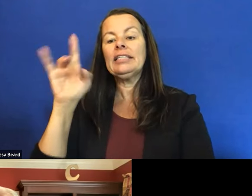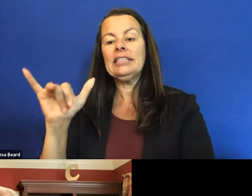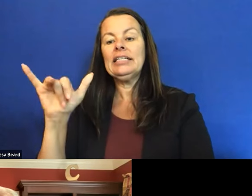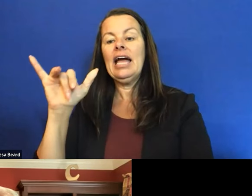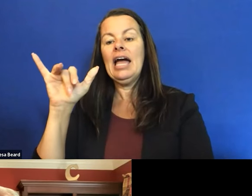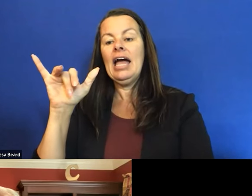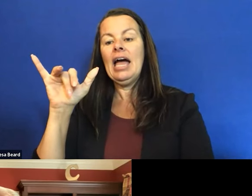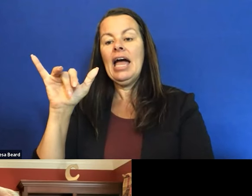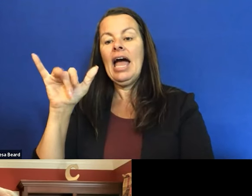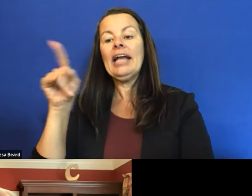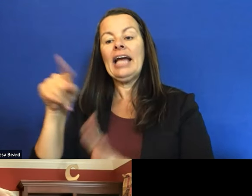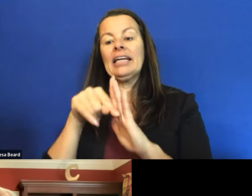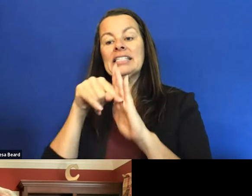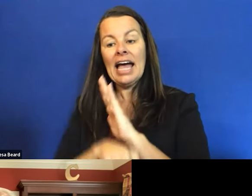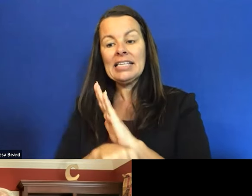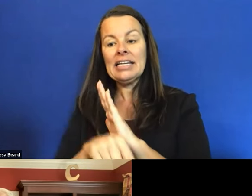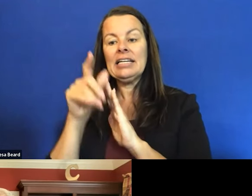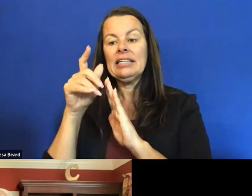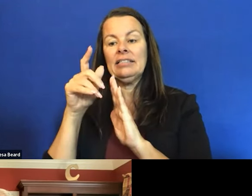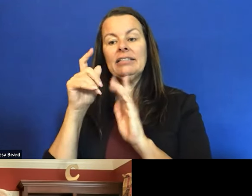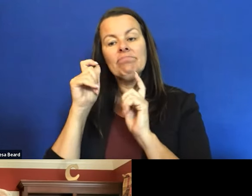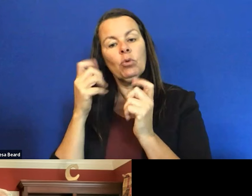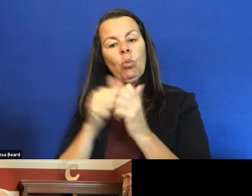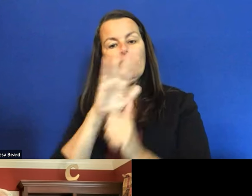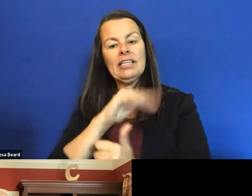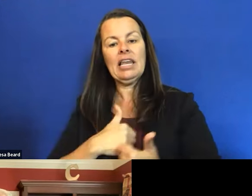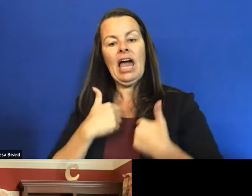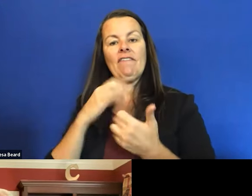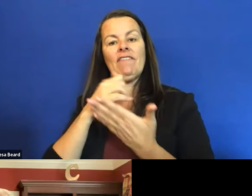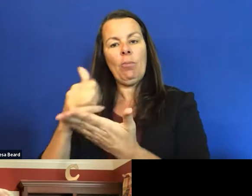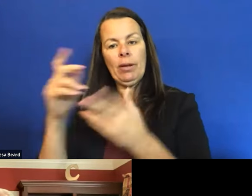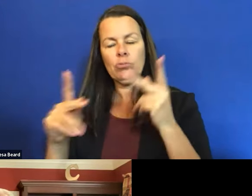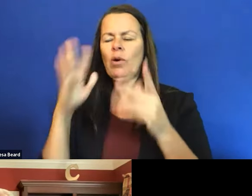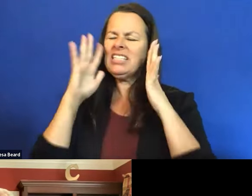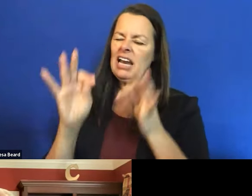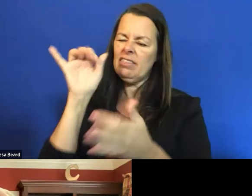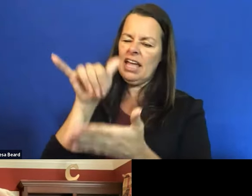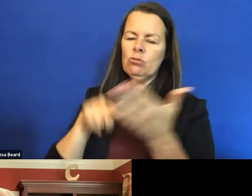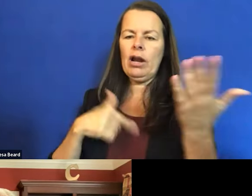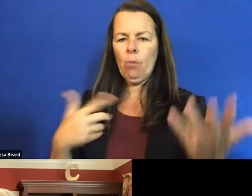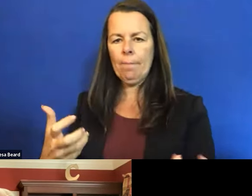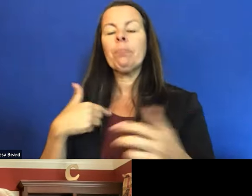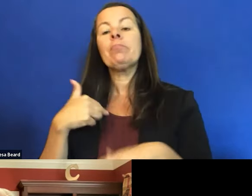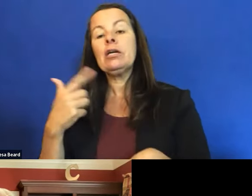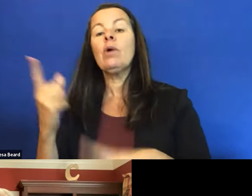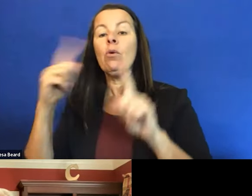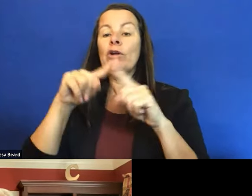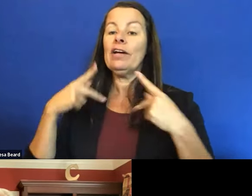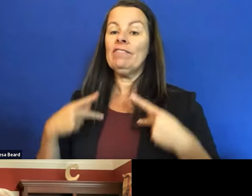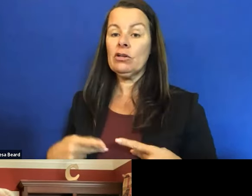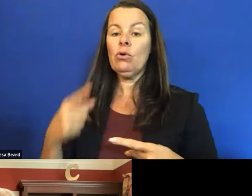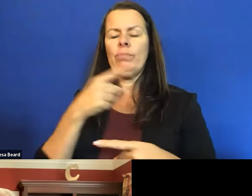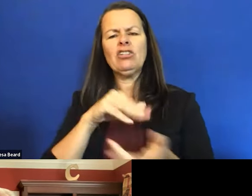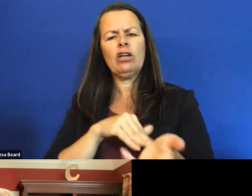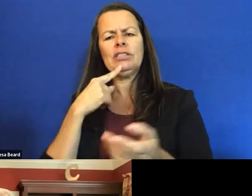decided that that's what I wanted to do. Uh, when I went for my physical, uh, the doctor said, uh, you have epilepsy. Have you ever heard the